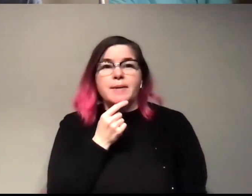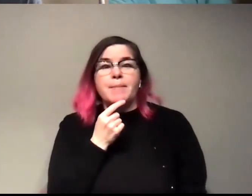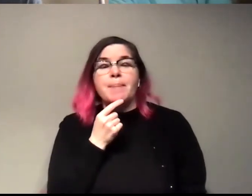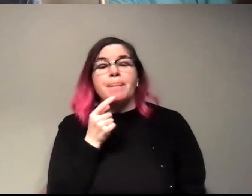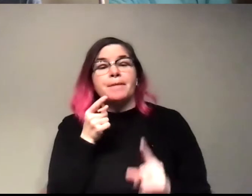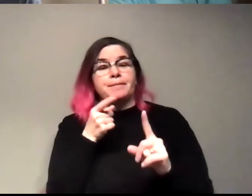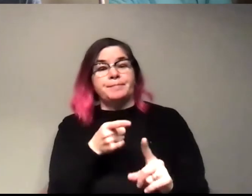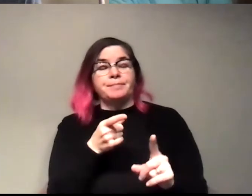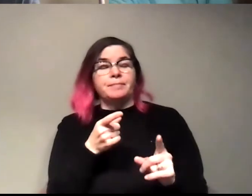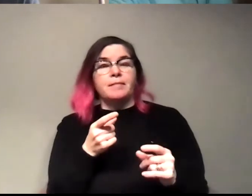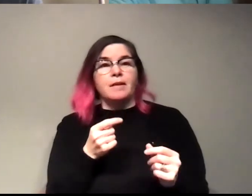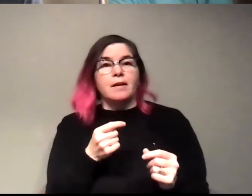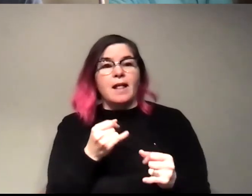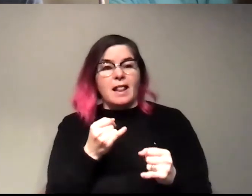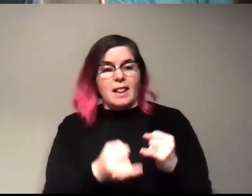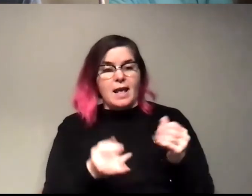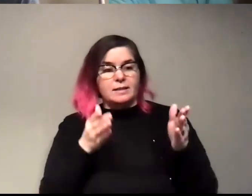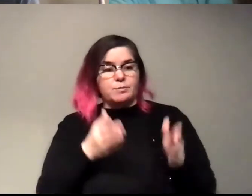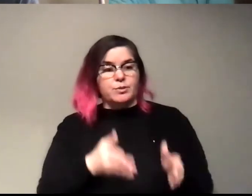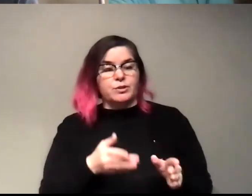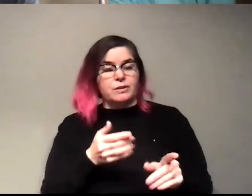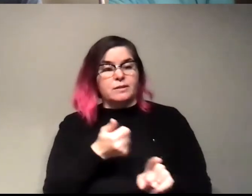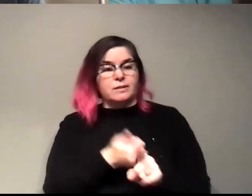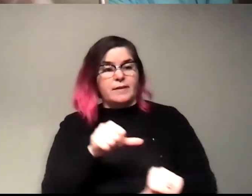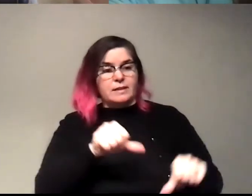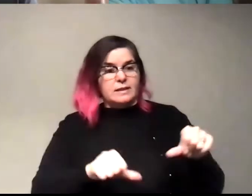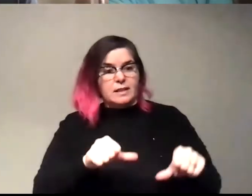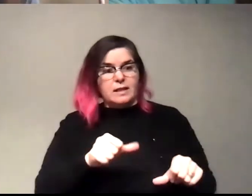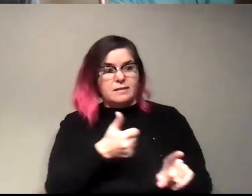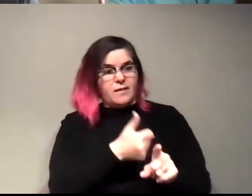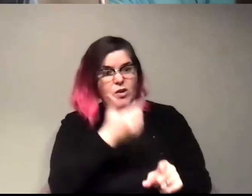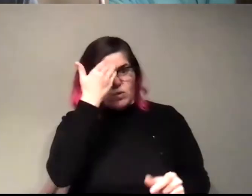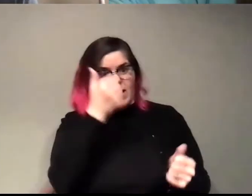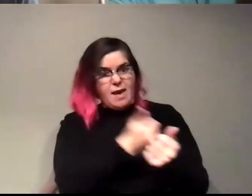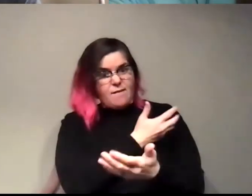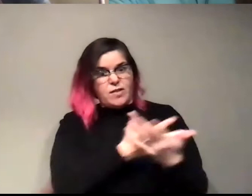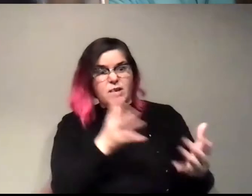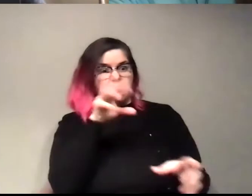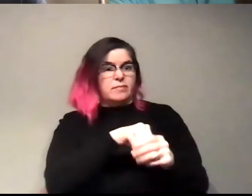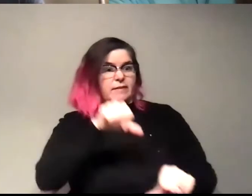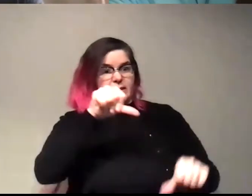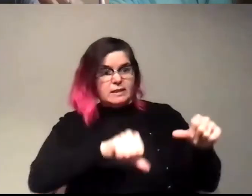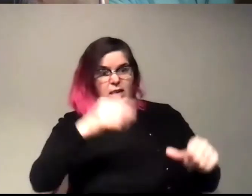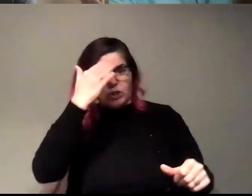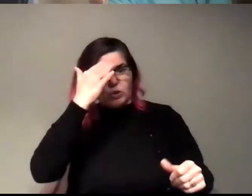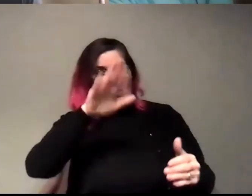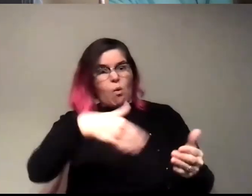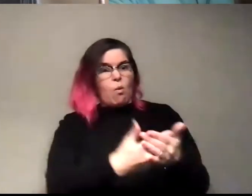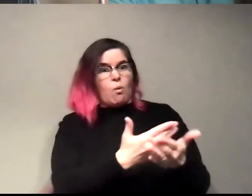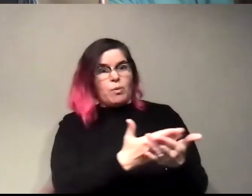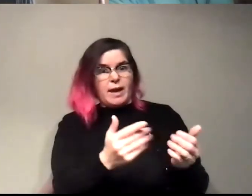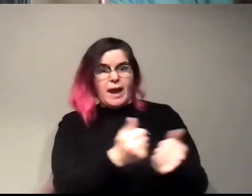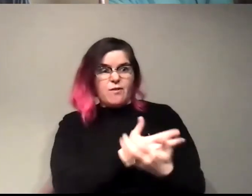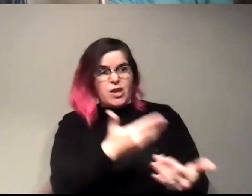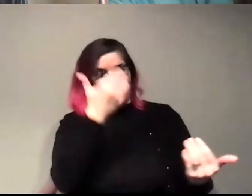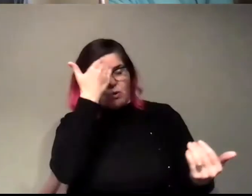last person who was a scientist who knew all of science, like who knew the whole thing, like everything that was known,